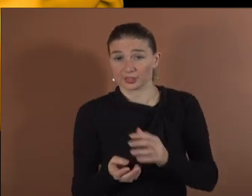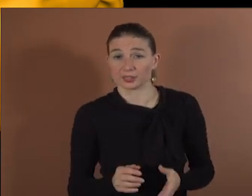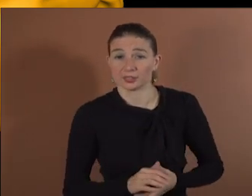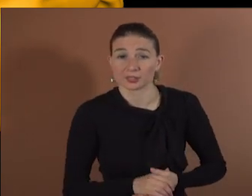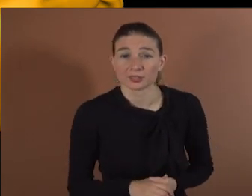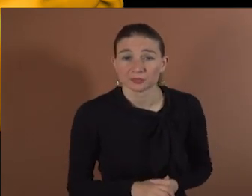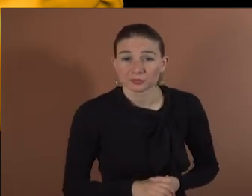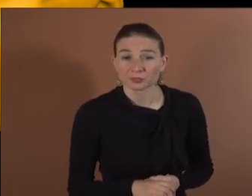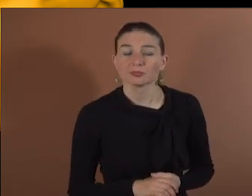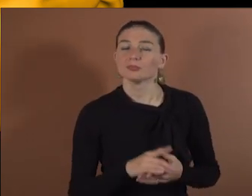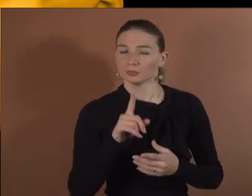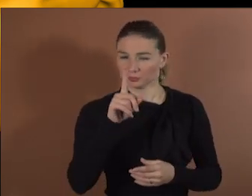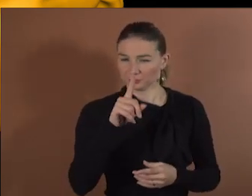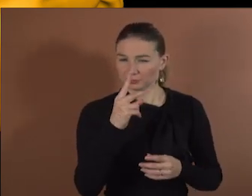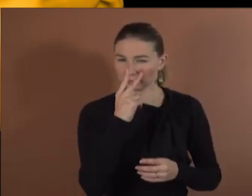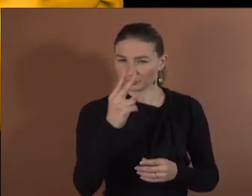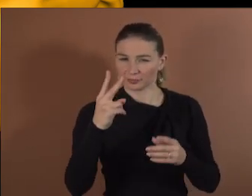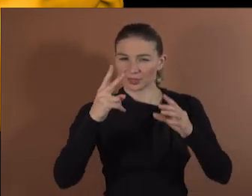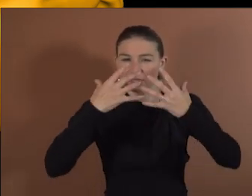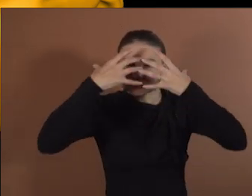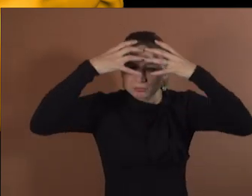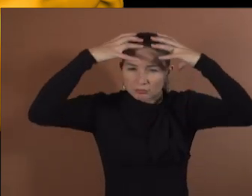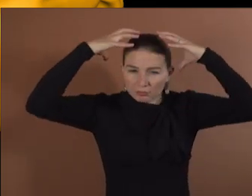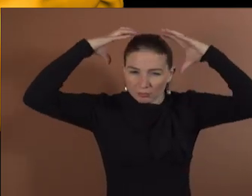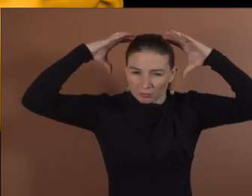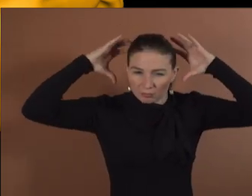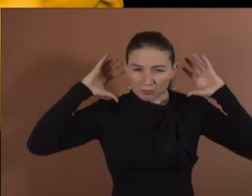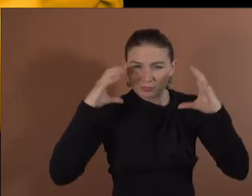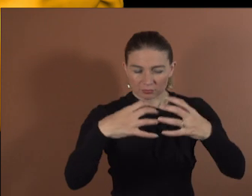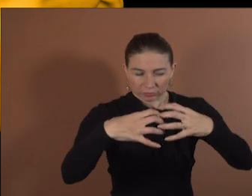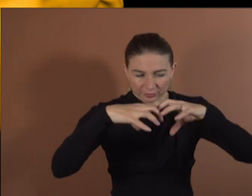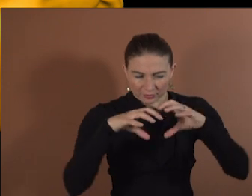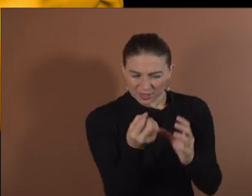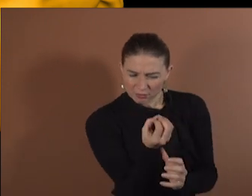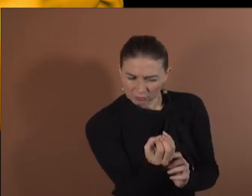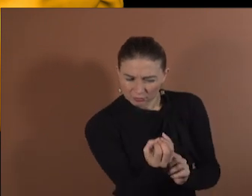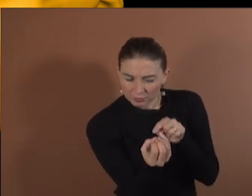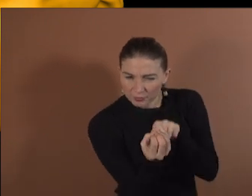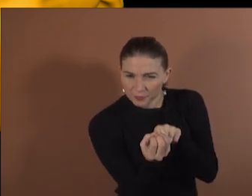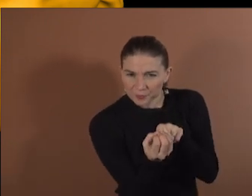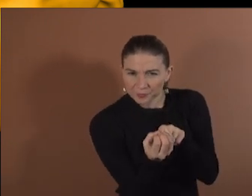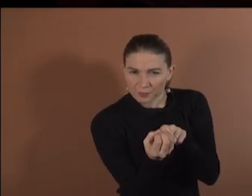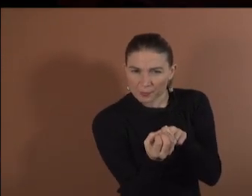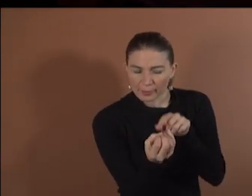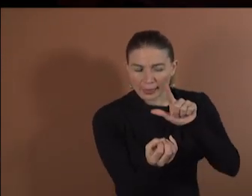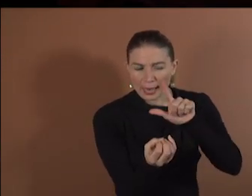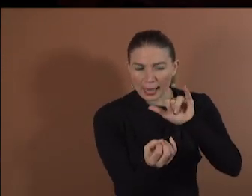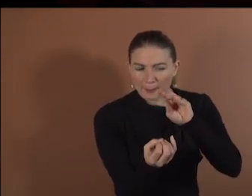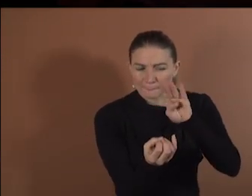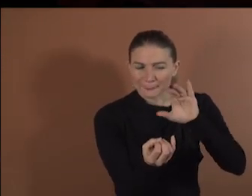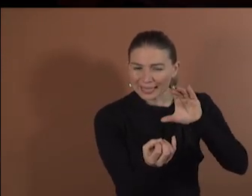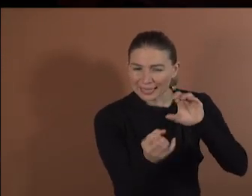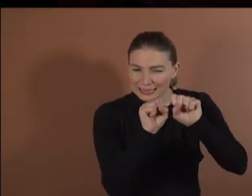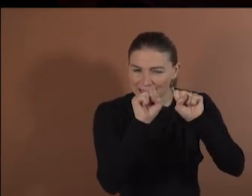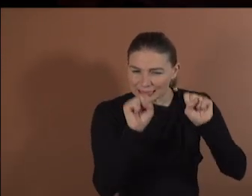limbic system is actually what we used to give them feedback. The limbic system is our emotional structure in the brain. It